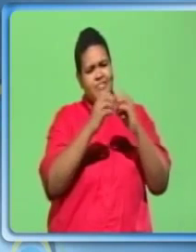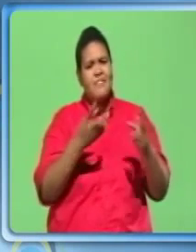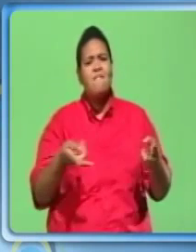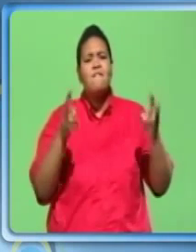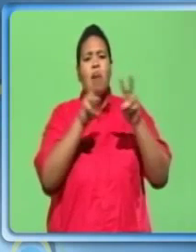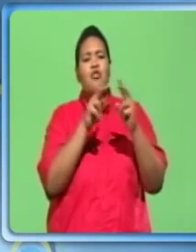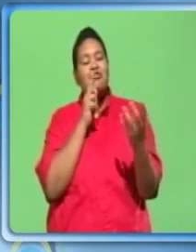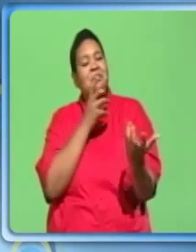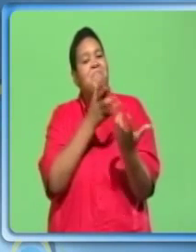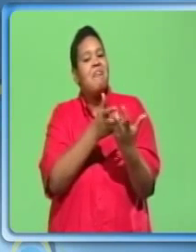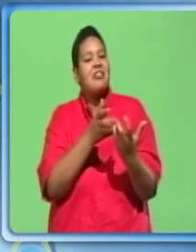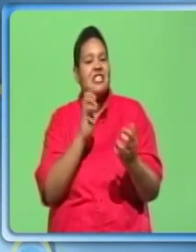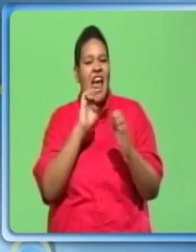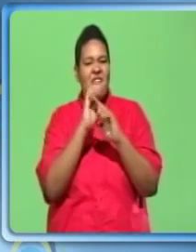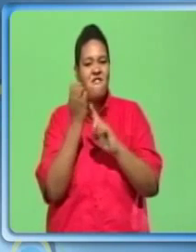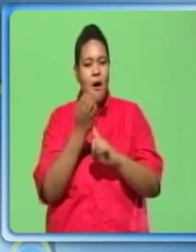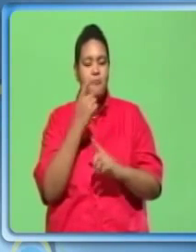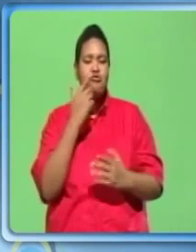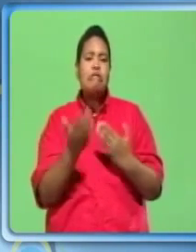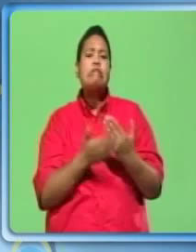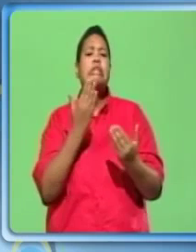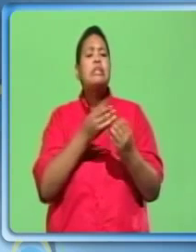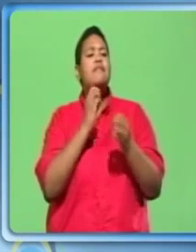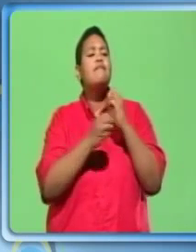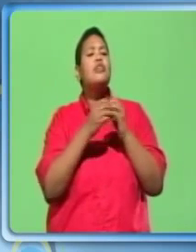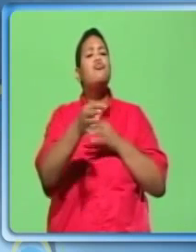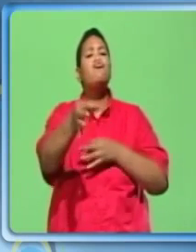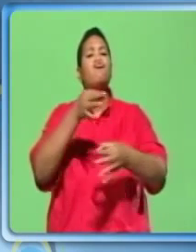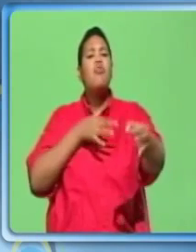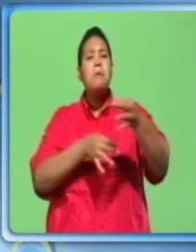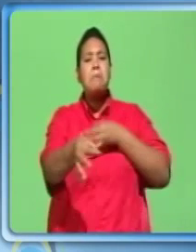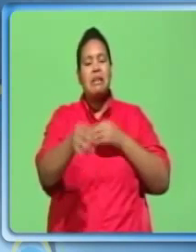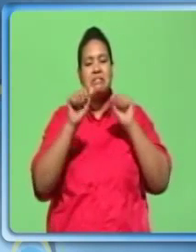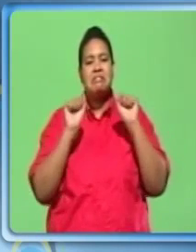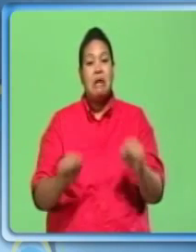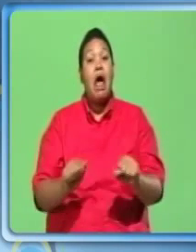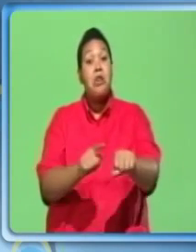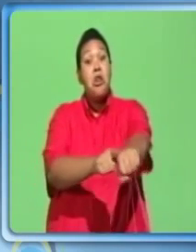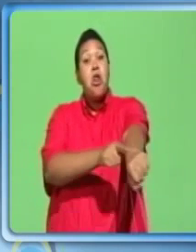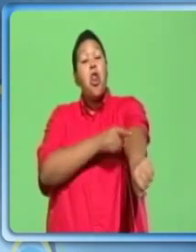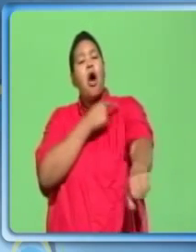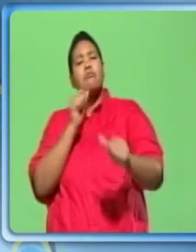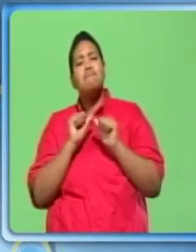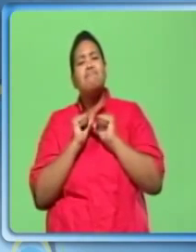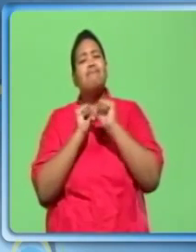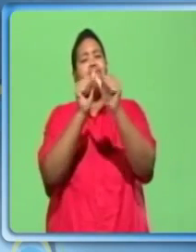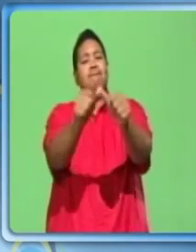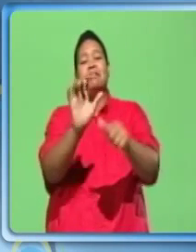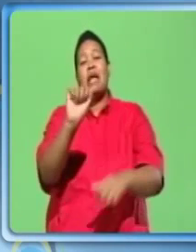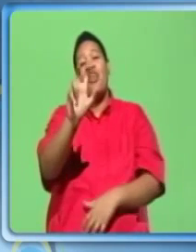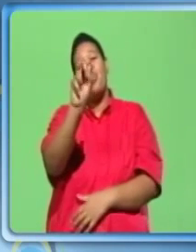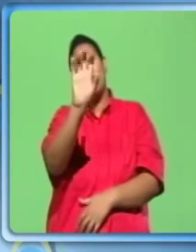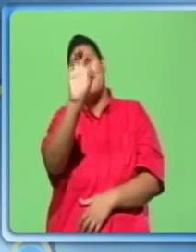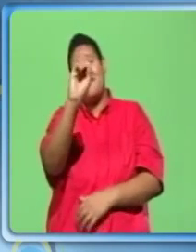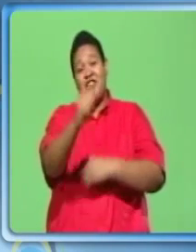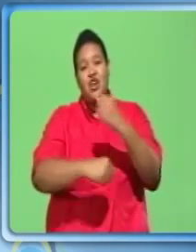the environment. Easy to repair or replace. Long lasting if maintained 30 to 50 years.